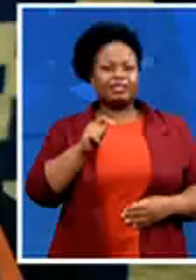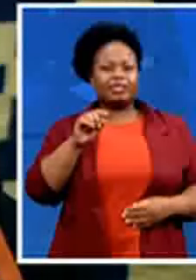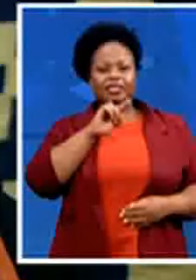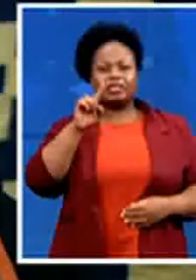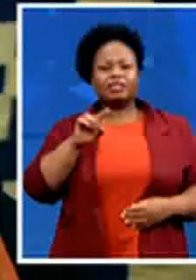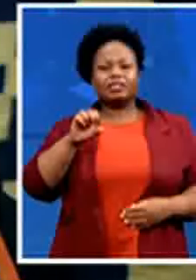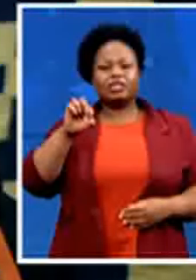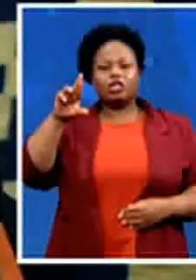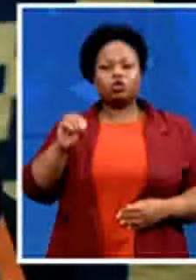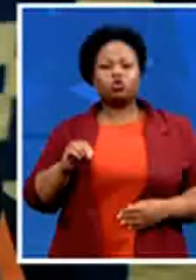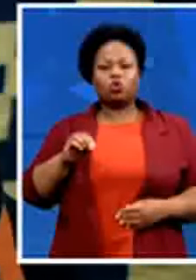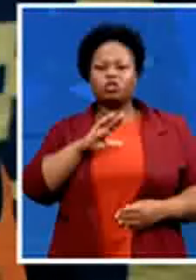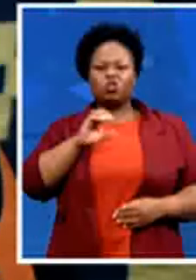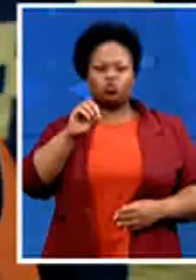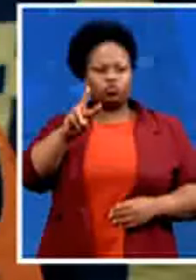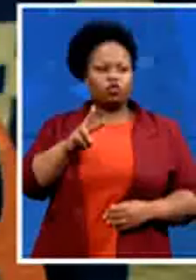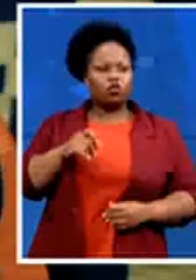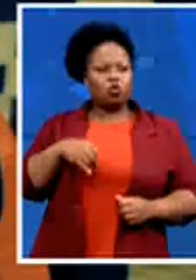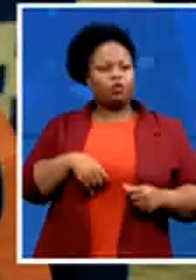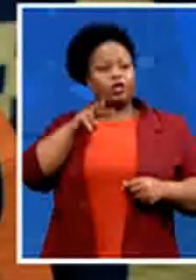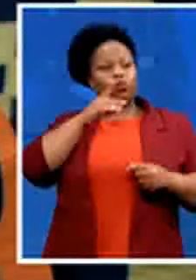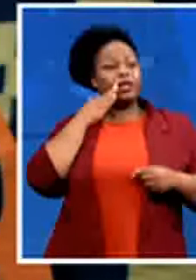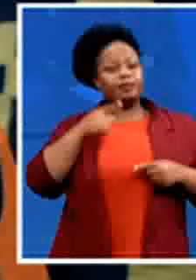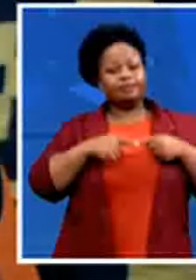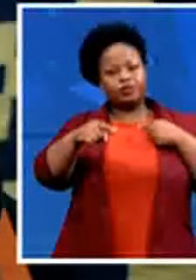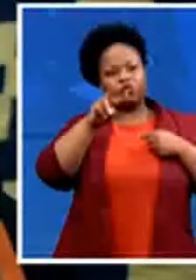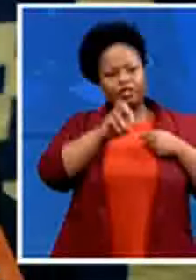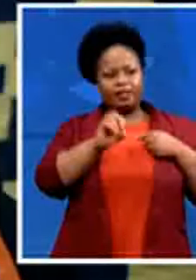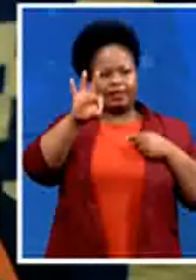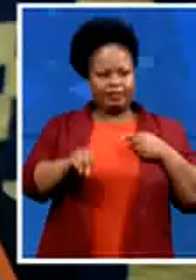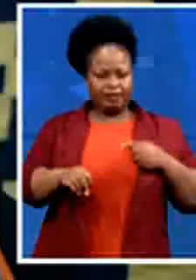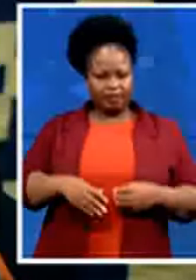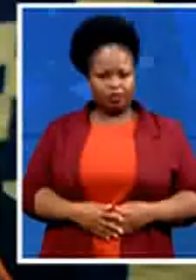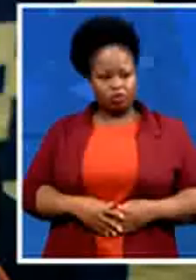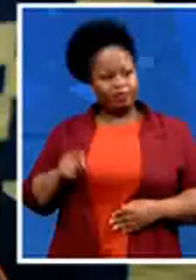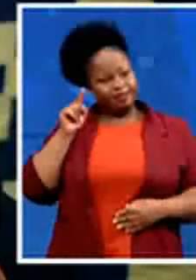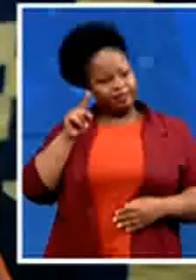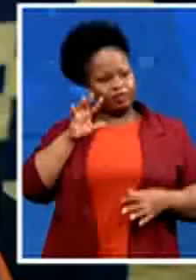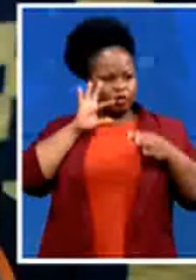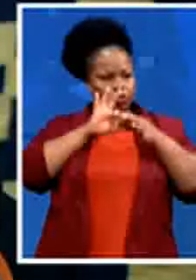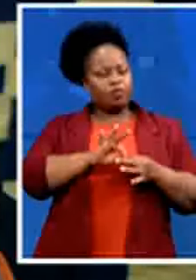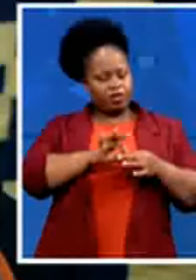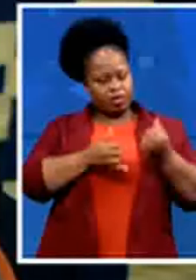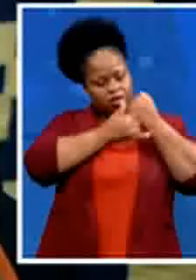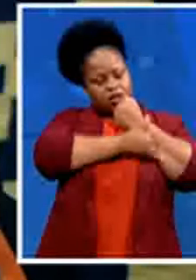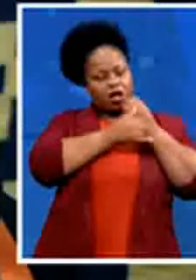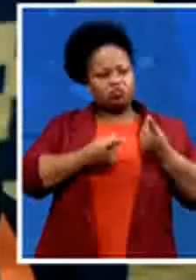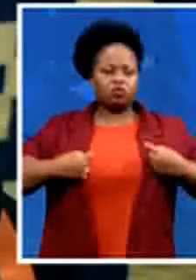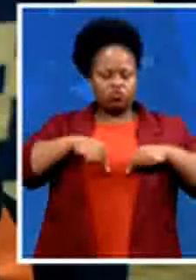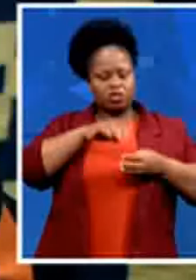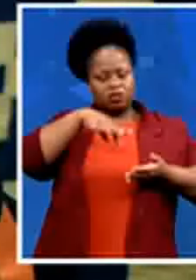2030 that is the commitment that we made as a country when we signed the paris agreement